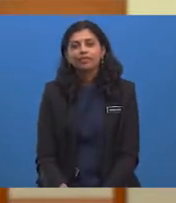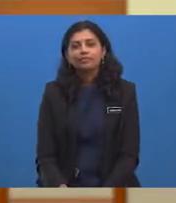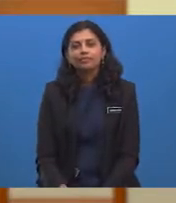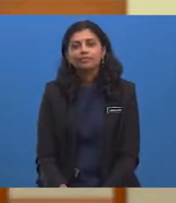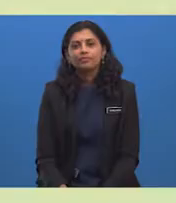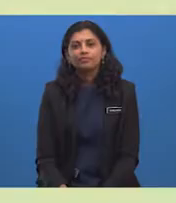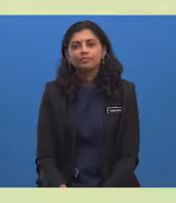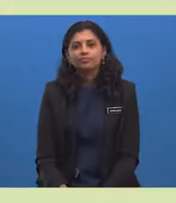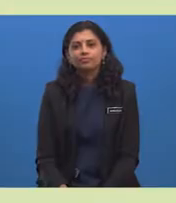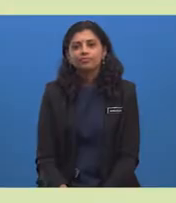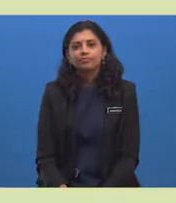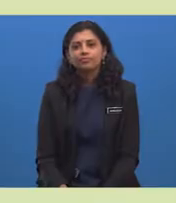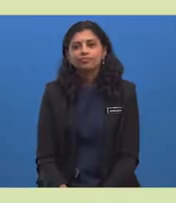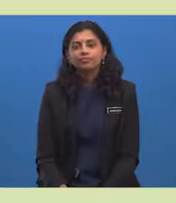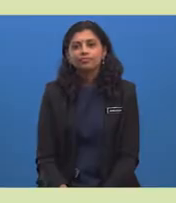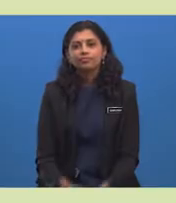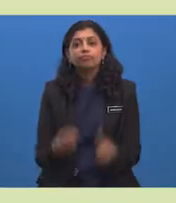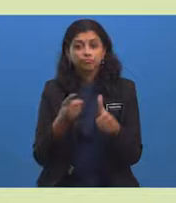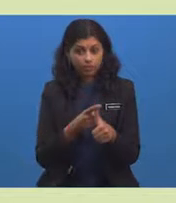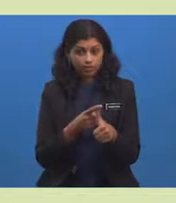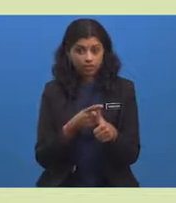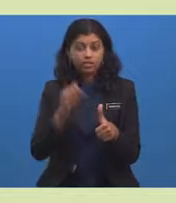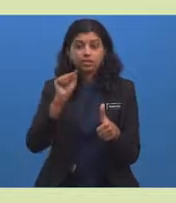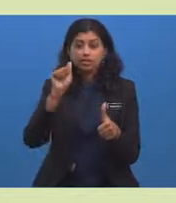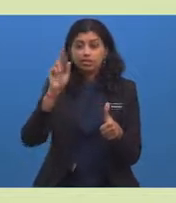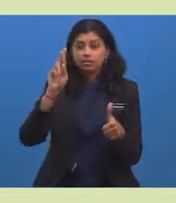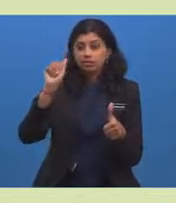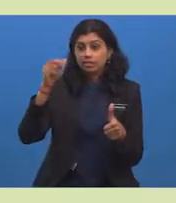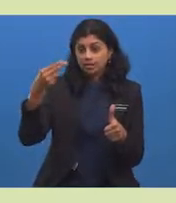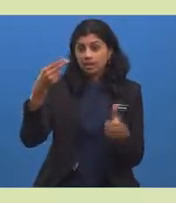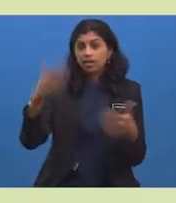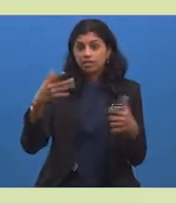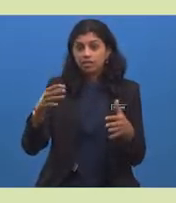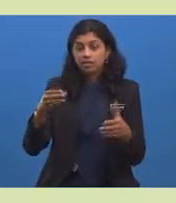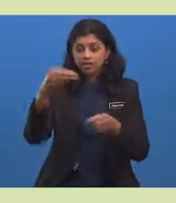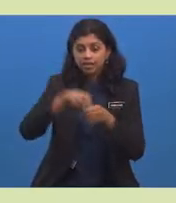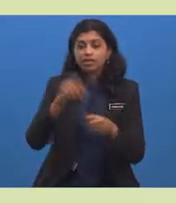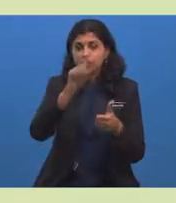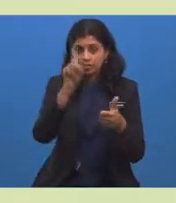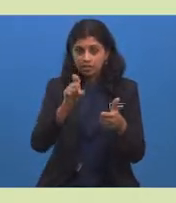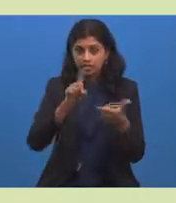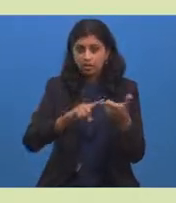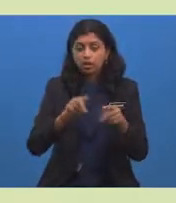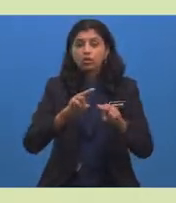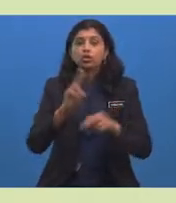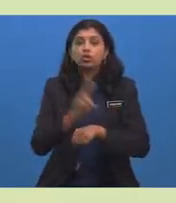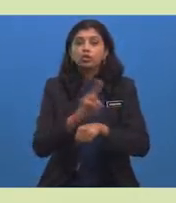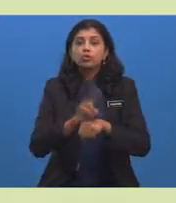Included a question Used different adjectives